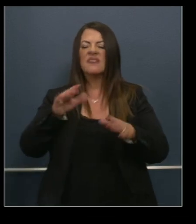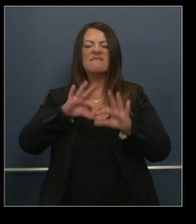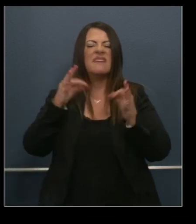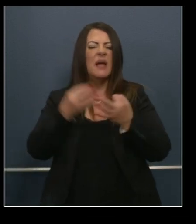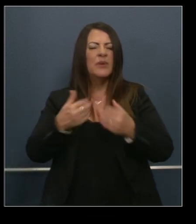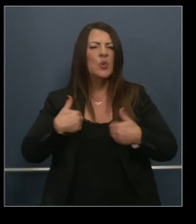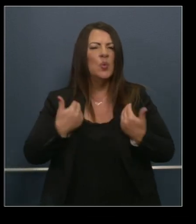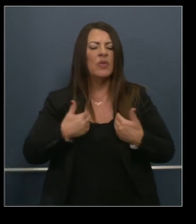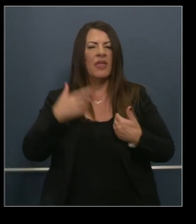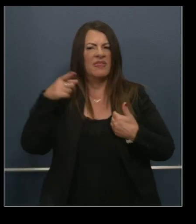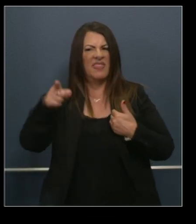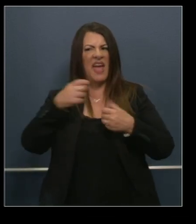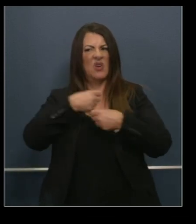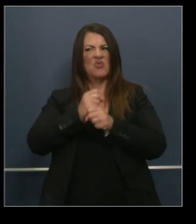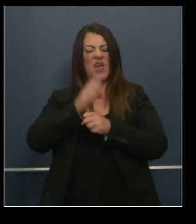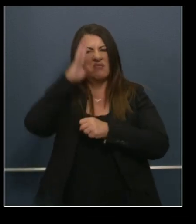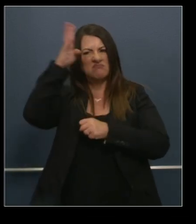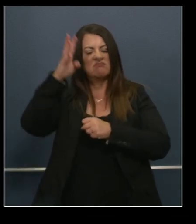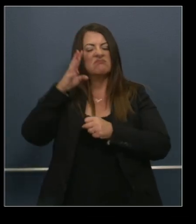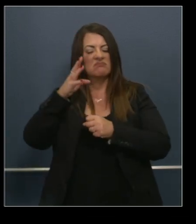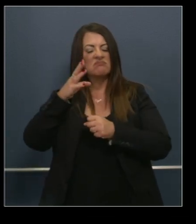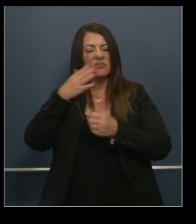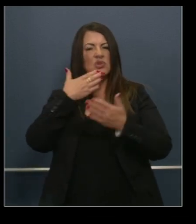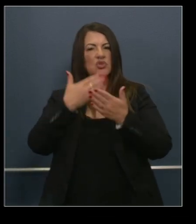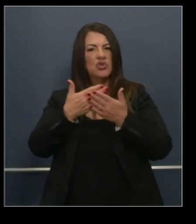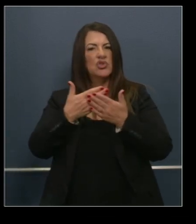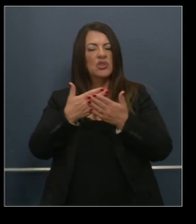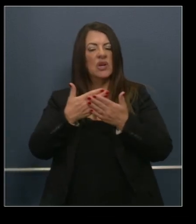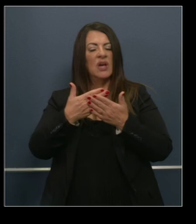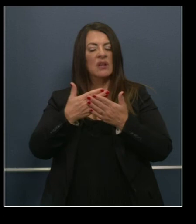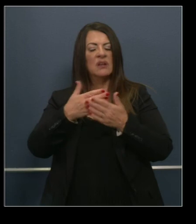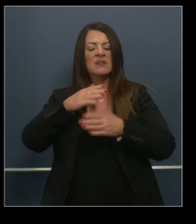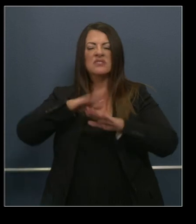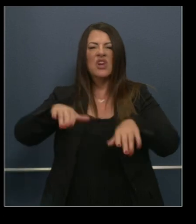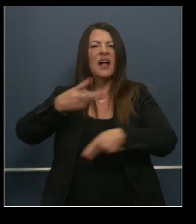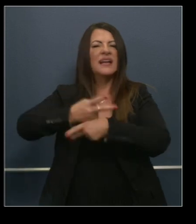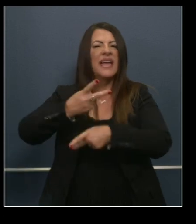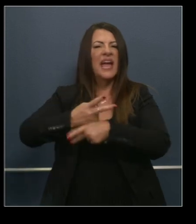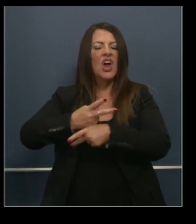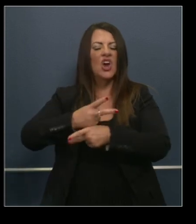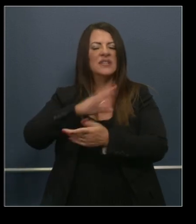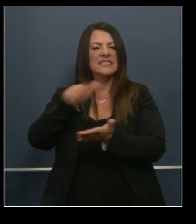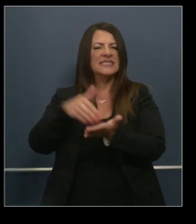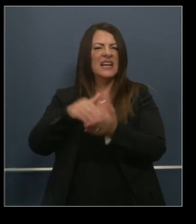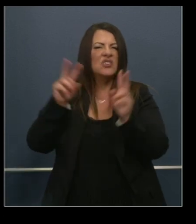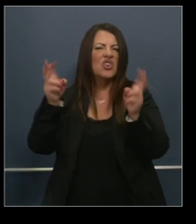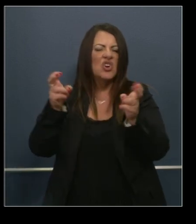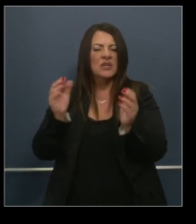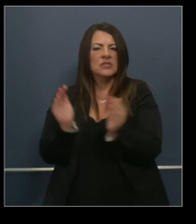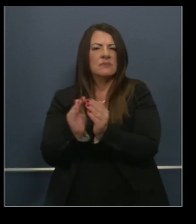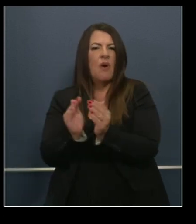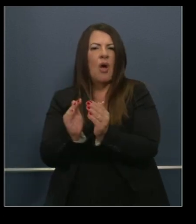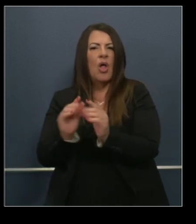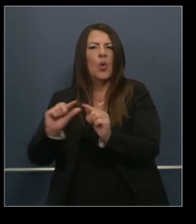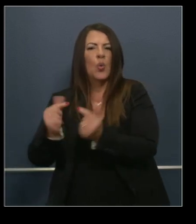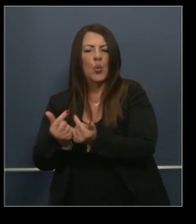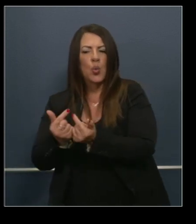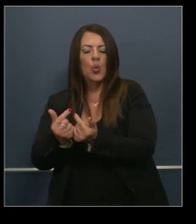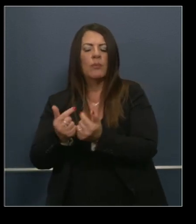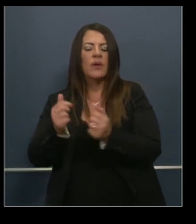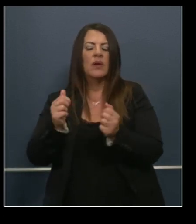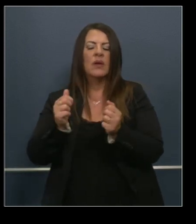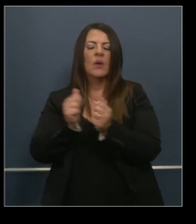is creating some of these kinds of, essentially, childcare-like settings, small groups with social